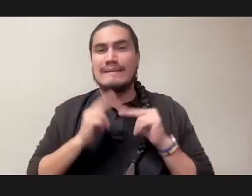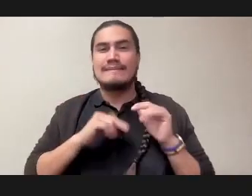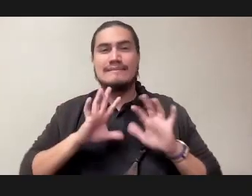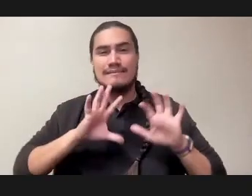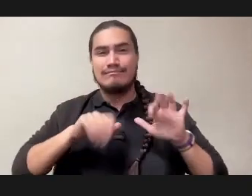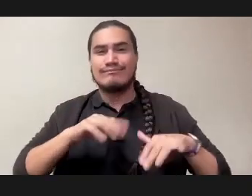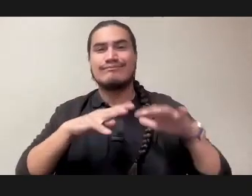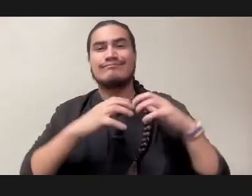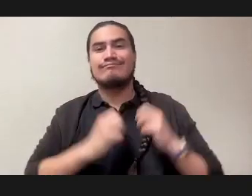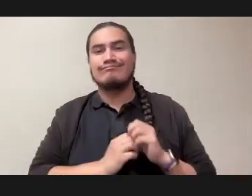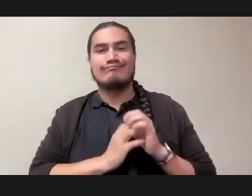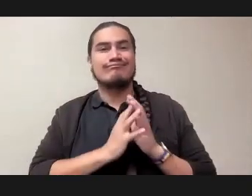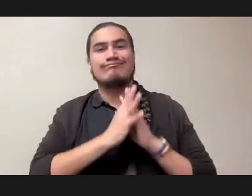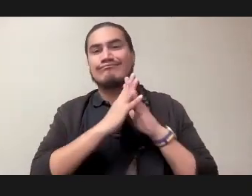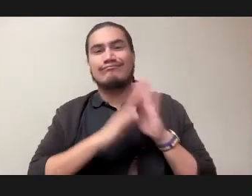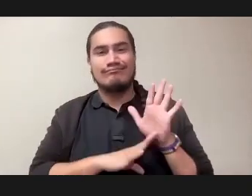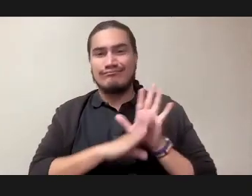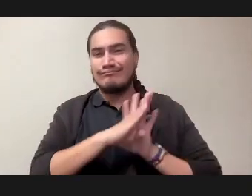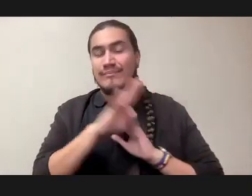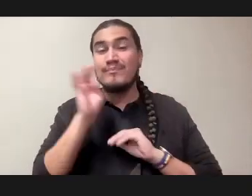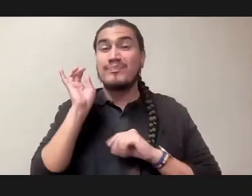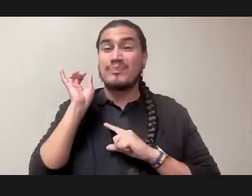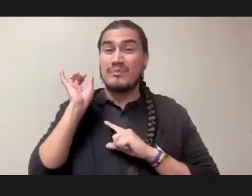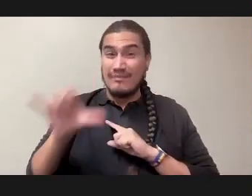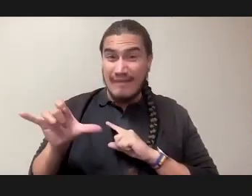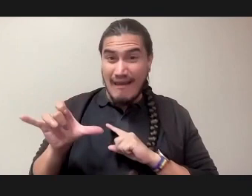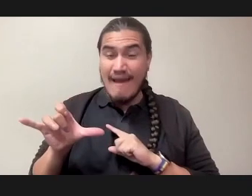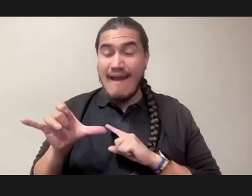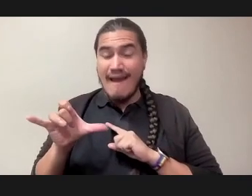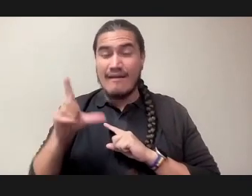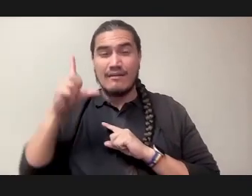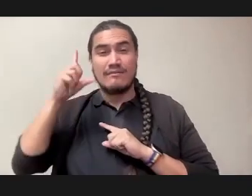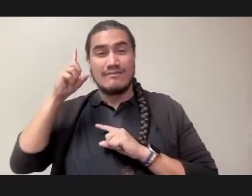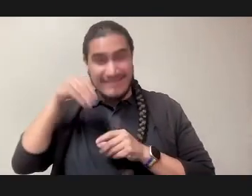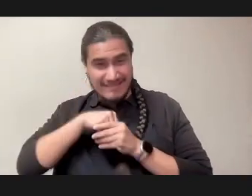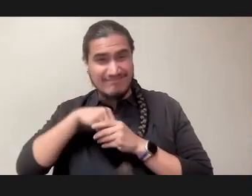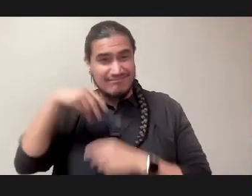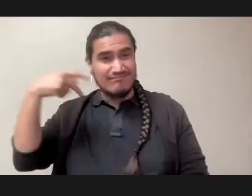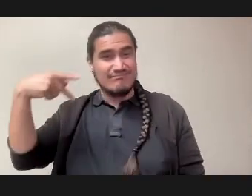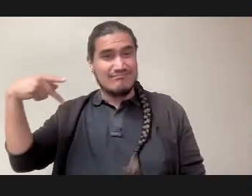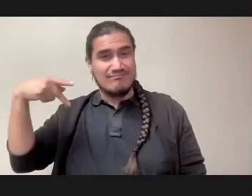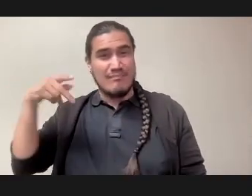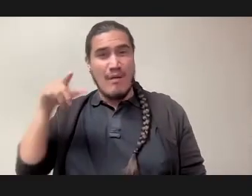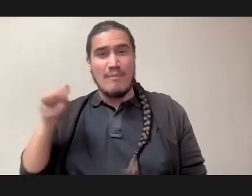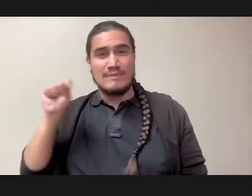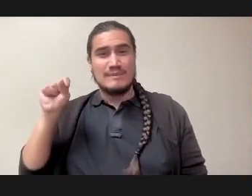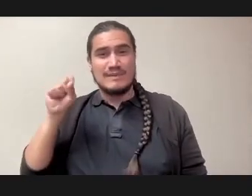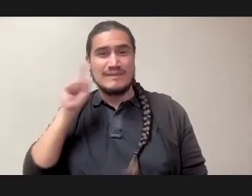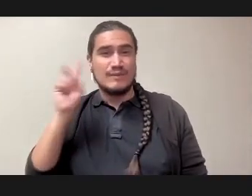And so those ascendants are suing the city of Palm Springs for $2 billion.